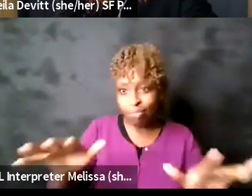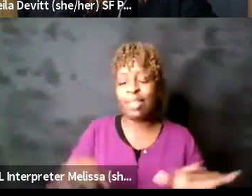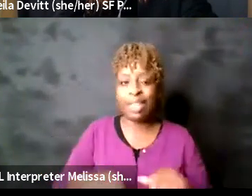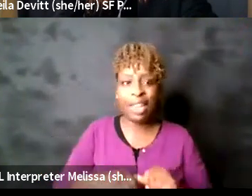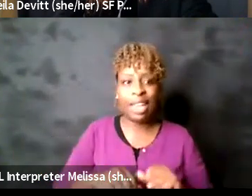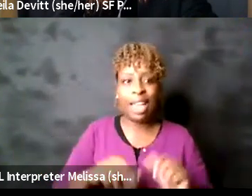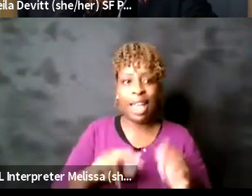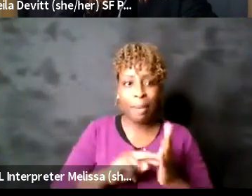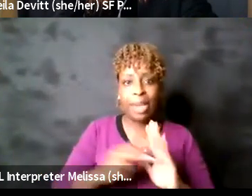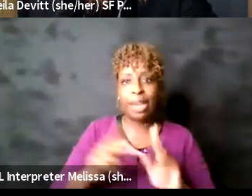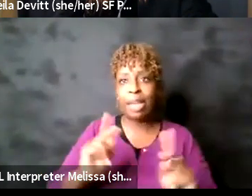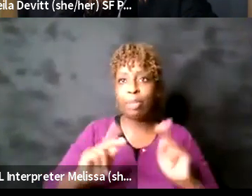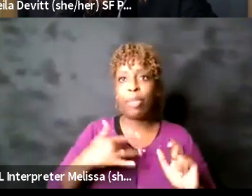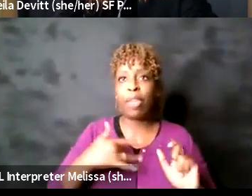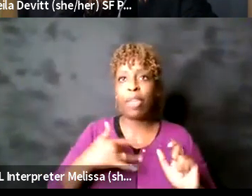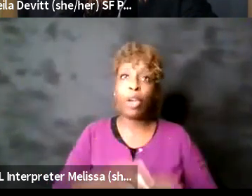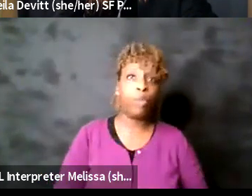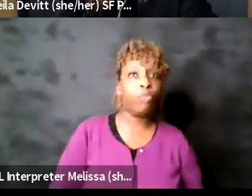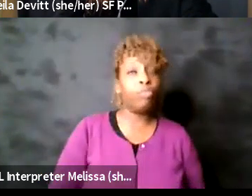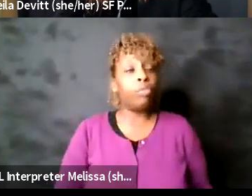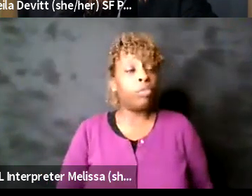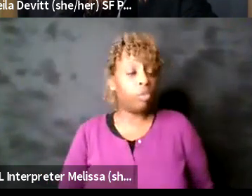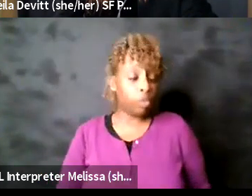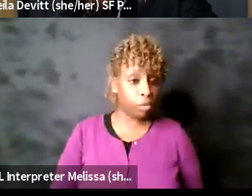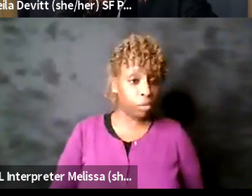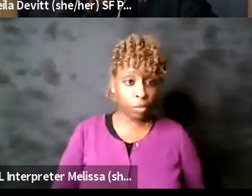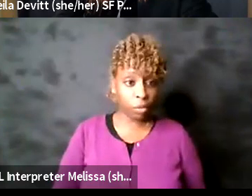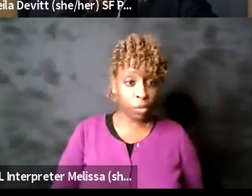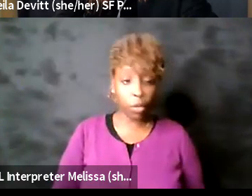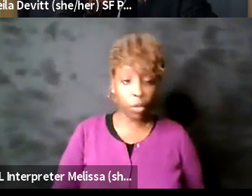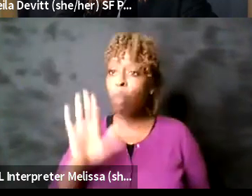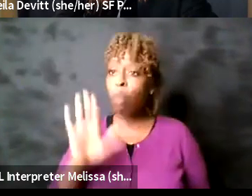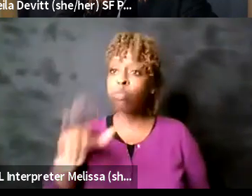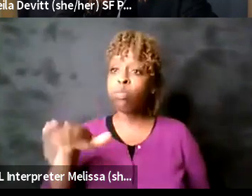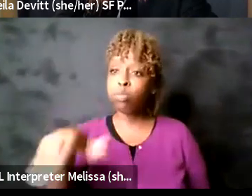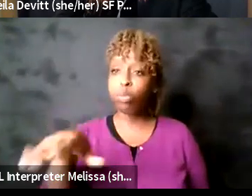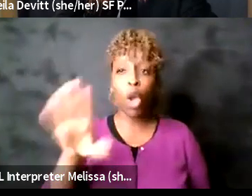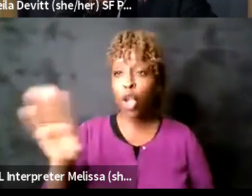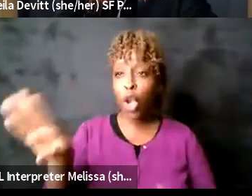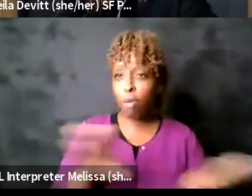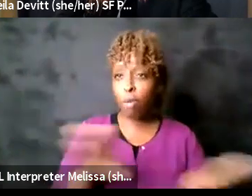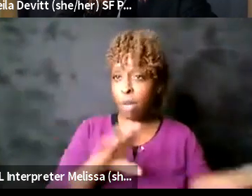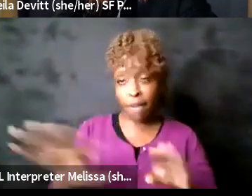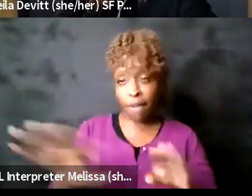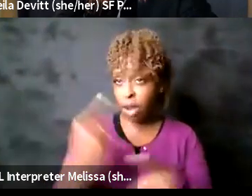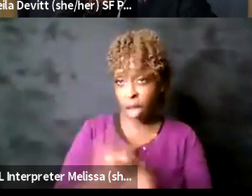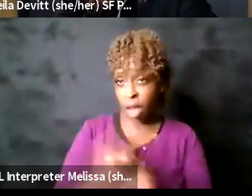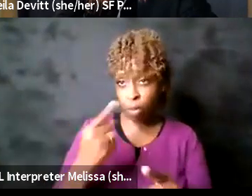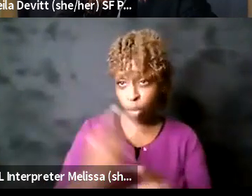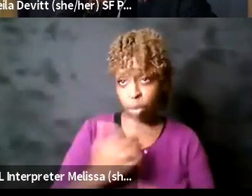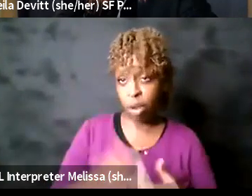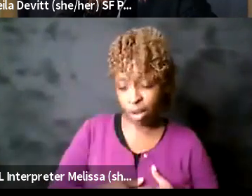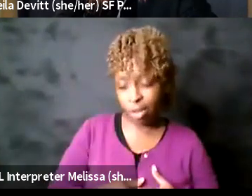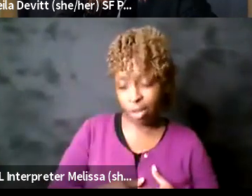people feel entitled to then police the behavior of others that they do not see as fit as as